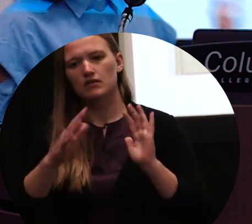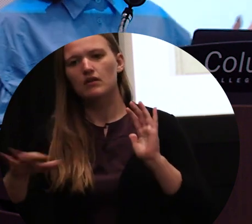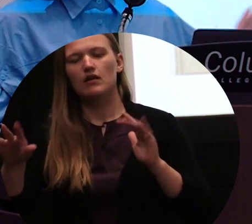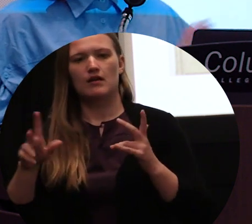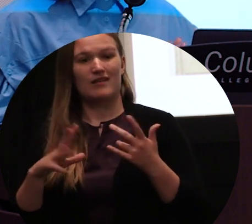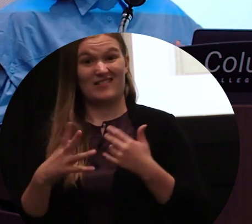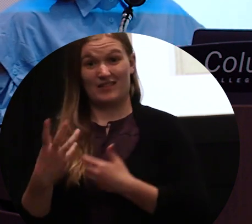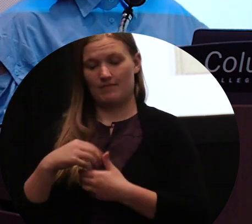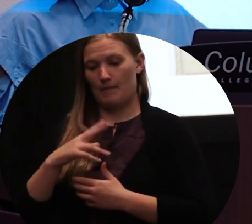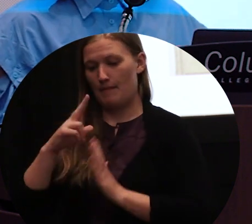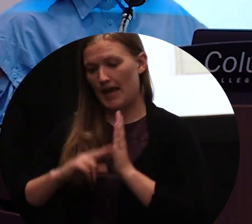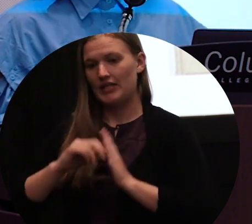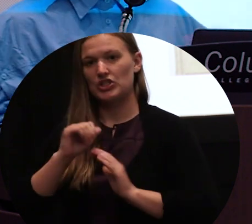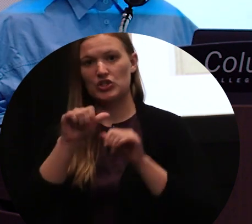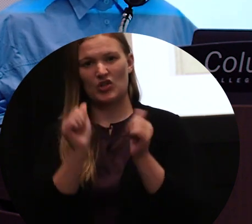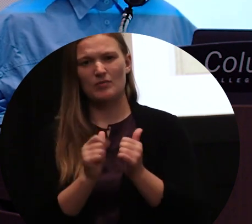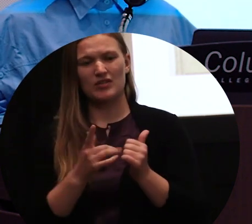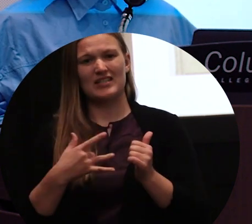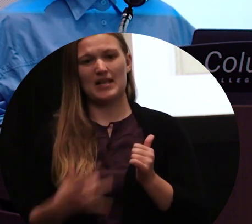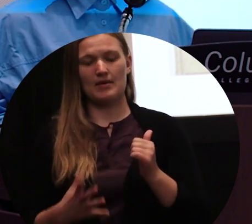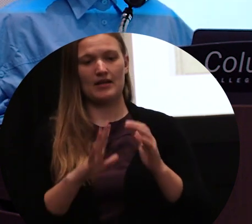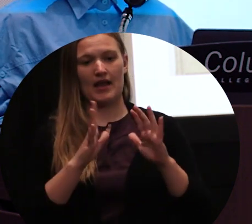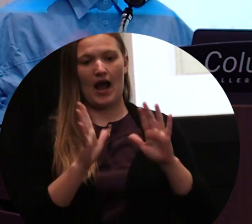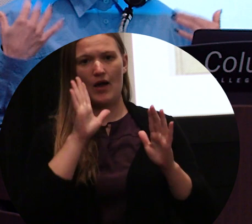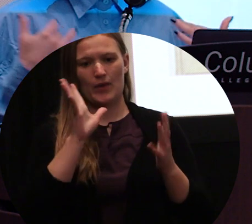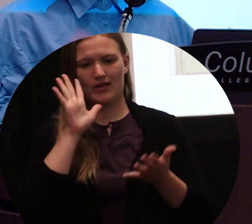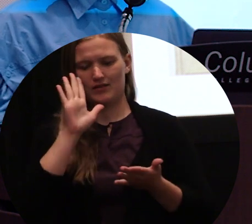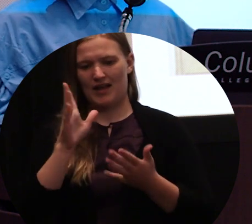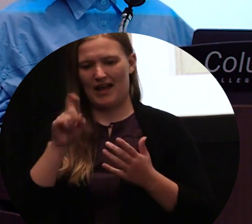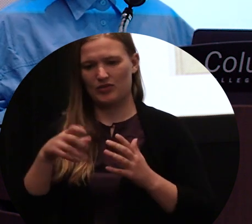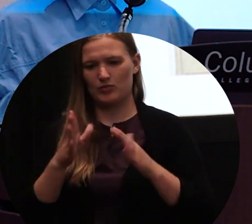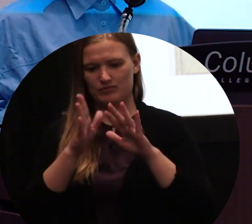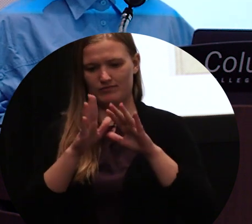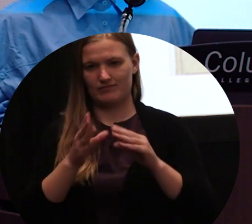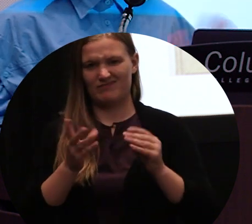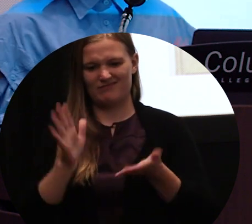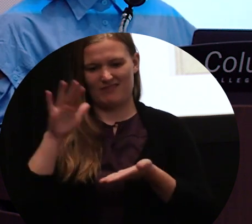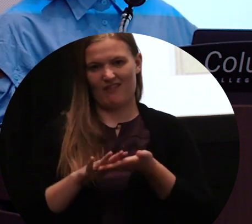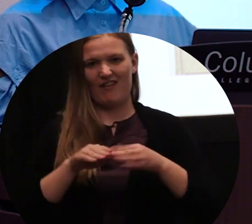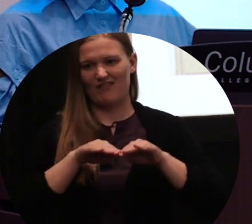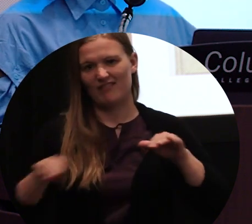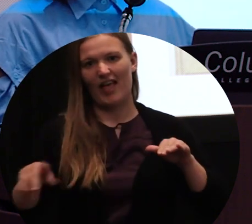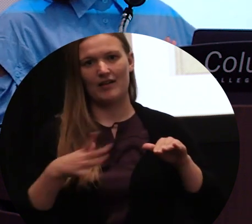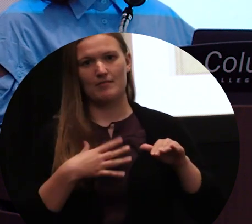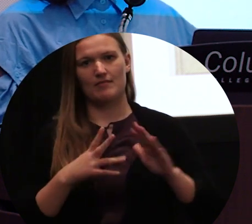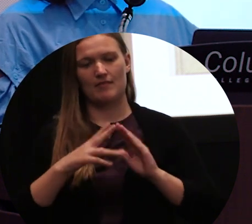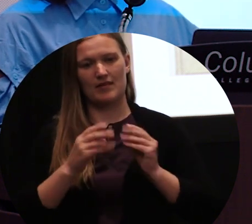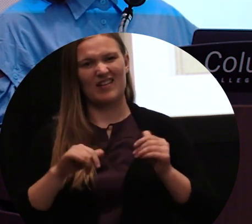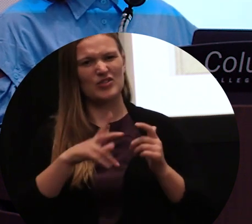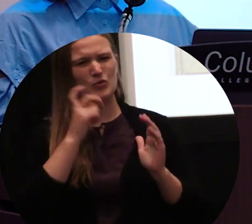in my sculptures, are flattening of these landscapes, which I think are also subconsciously inspired by these paintings. If you notice, they're very